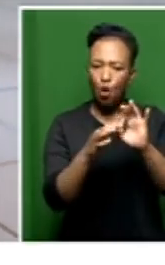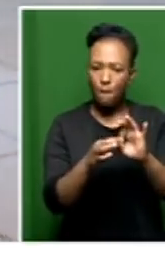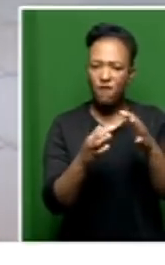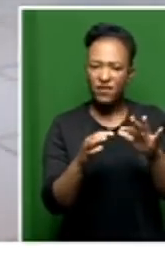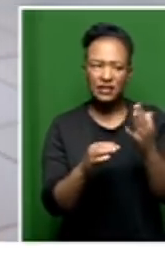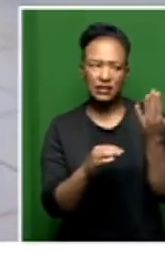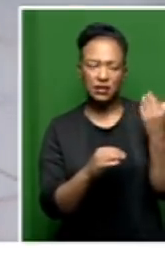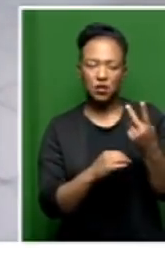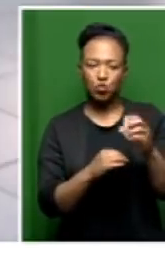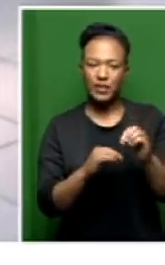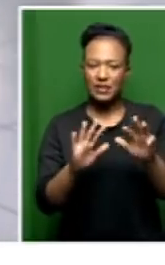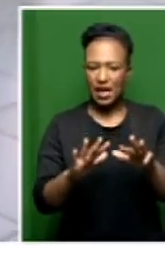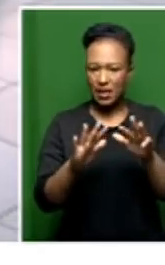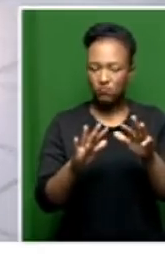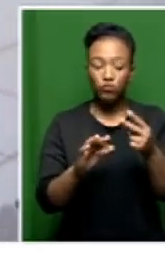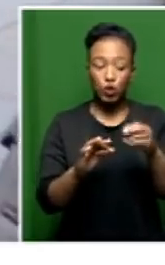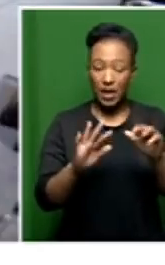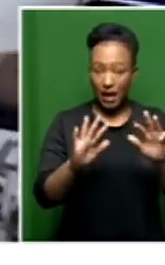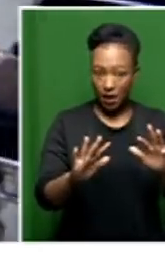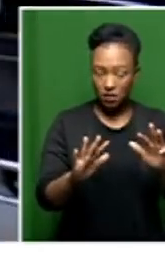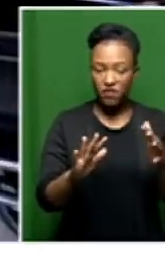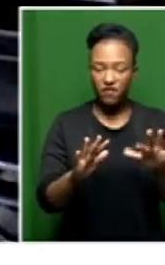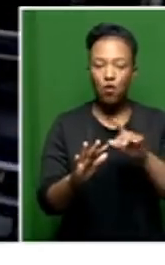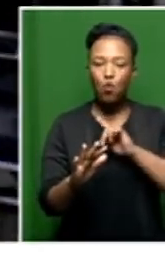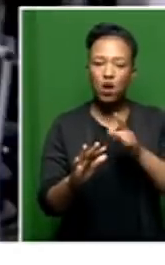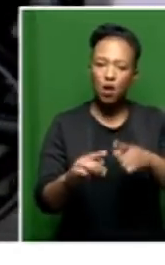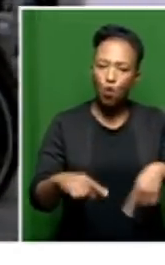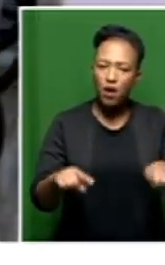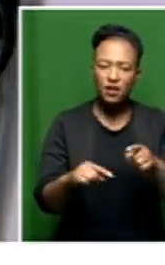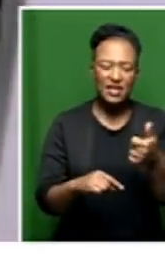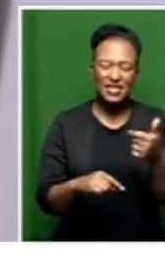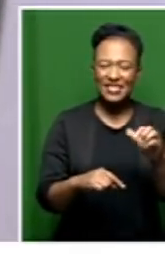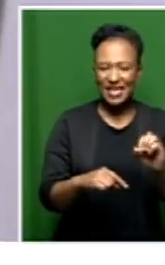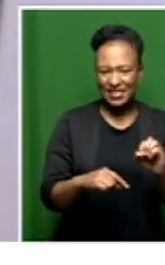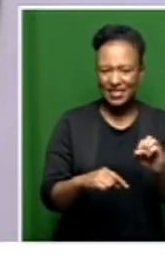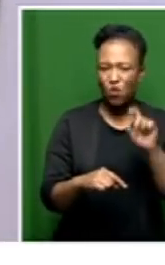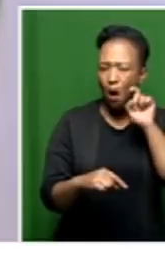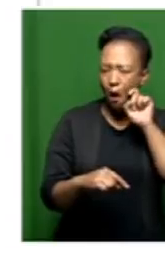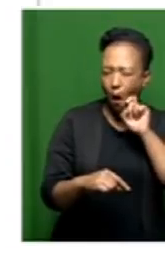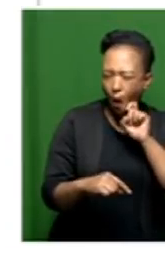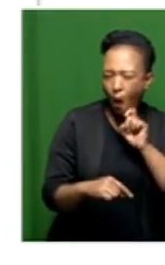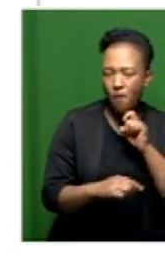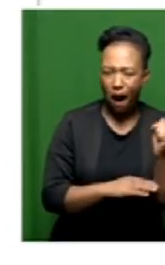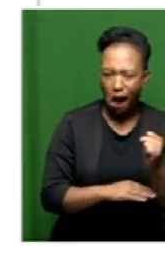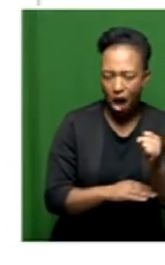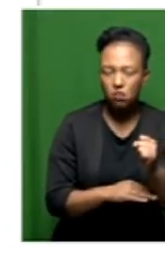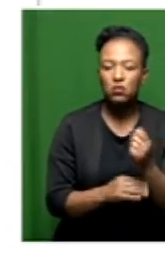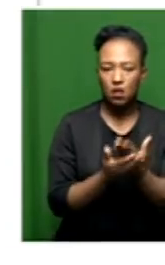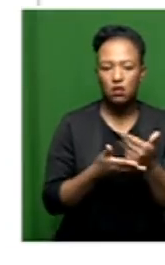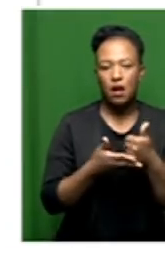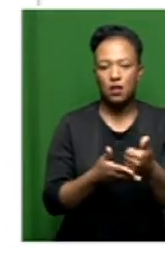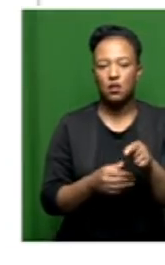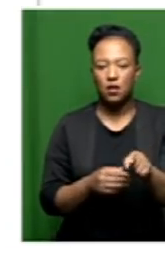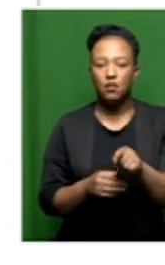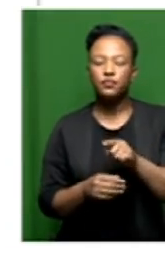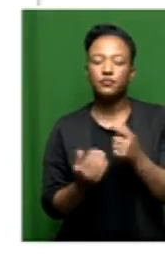The facility was completed in 2012 and built to accommodate 60 frail and semi-frail elderly people. According to the government